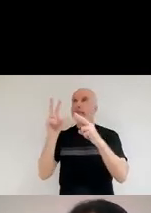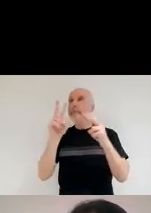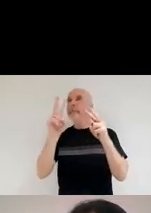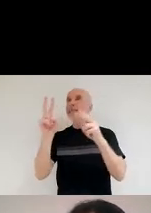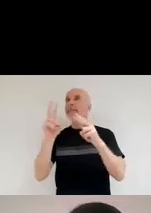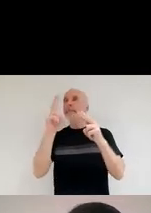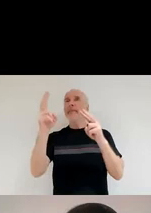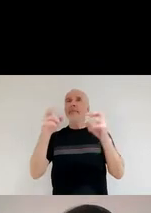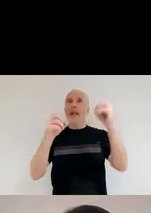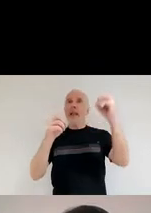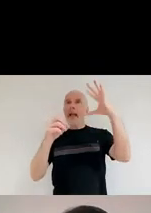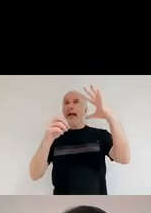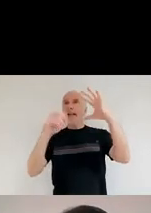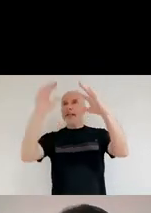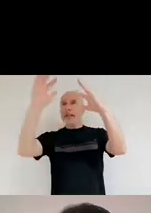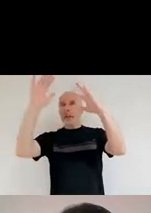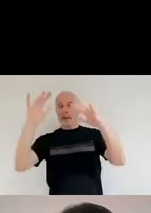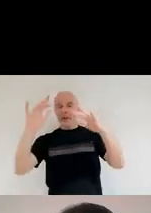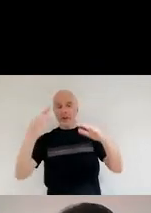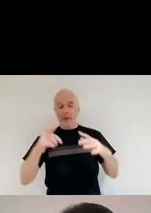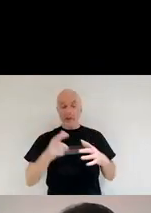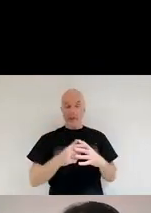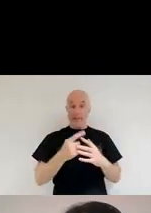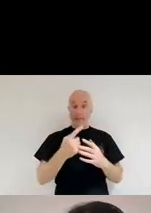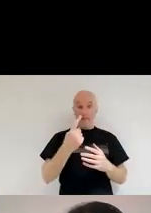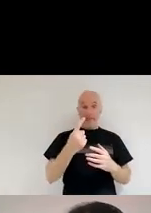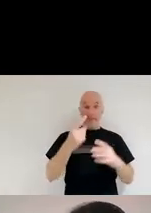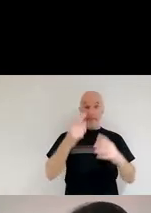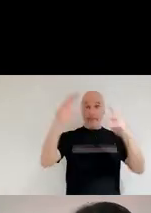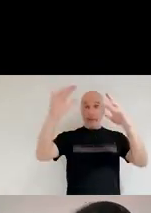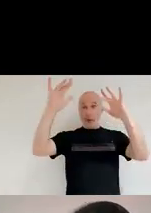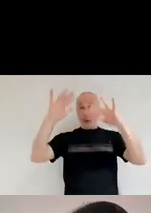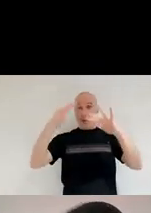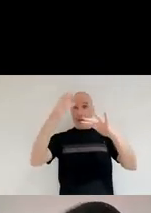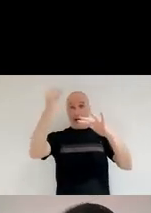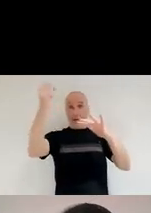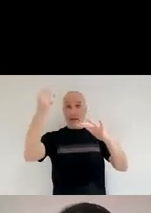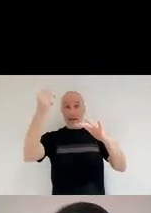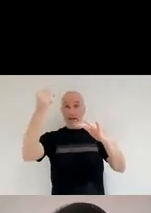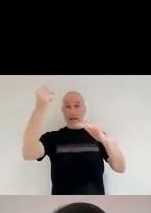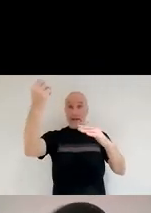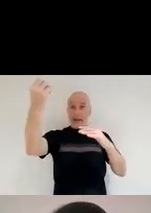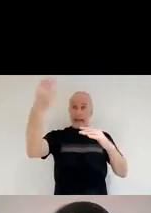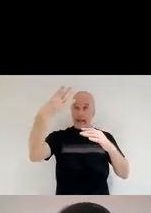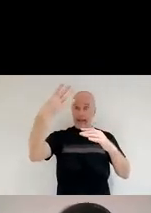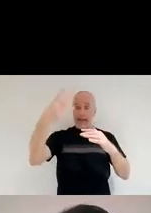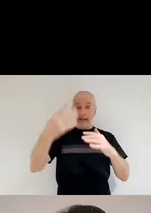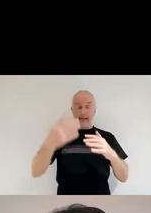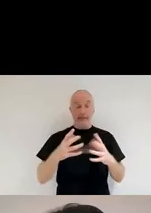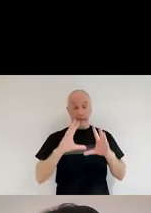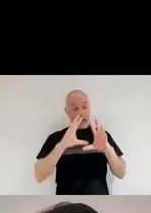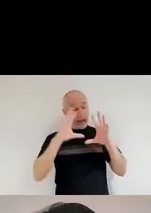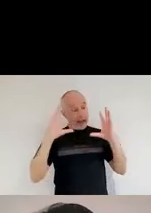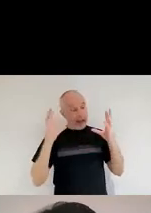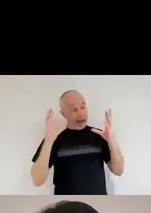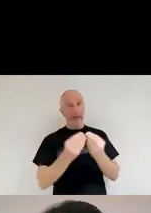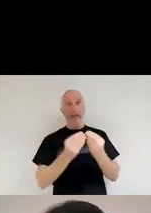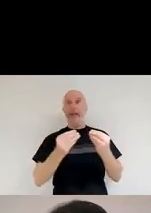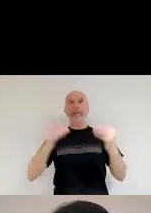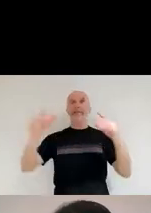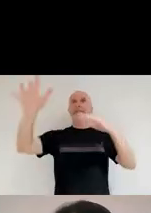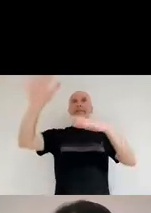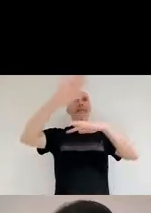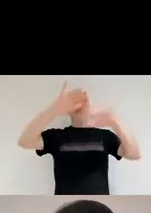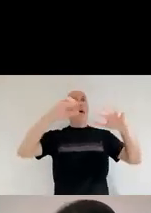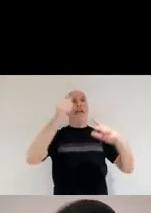itself. So dust itself emits light. Everything in the universe that has a temperature, and everything does have a